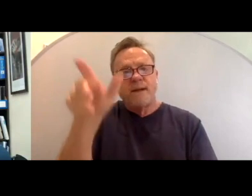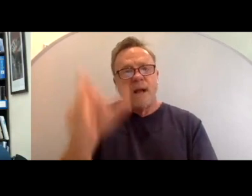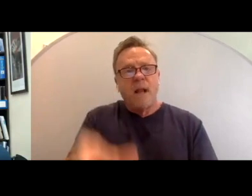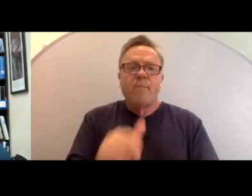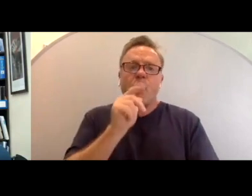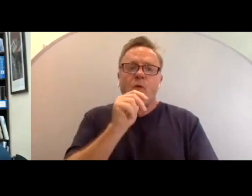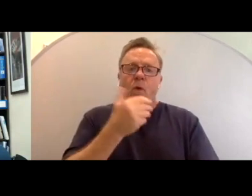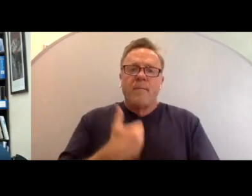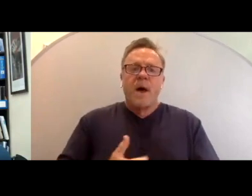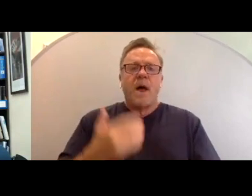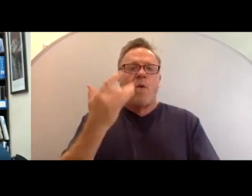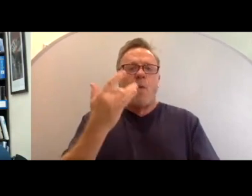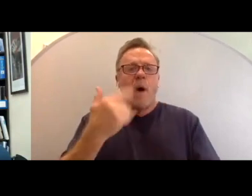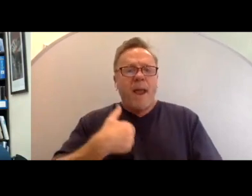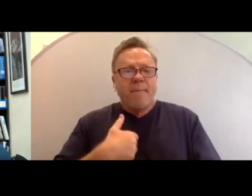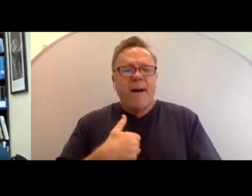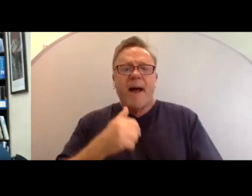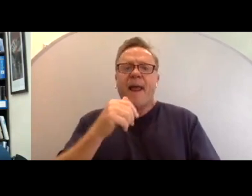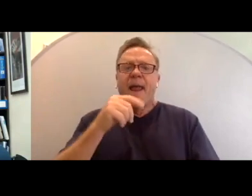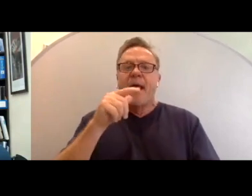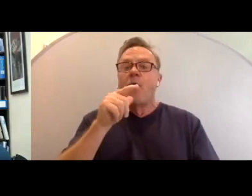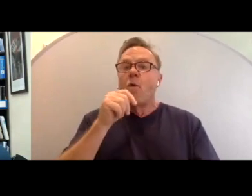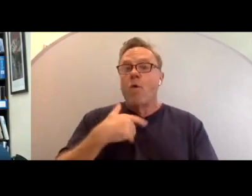I? Why am I? And whose am I?